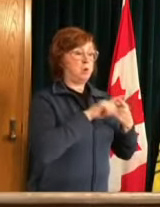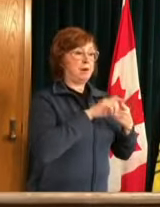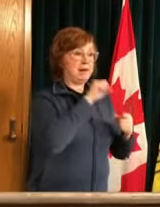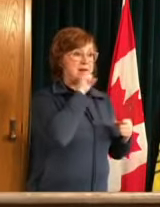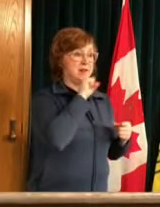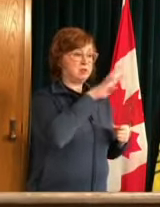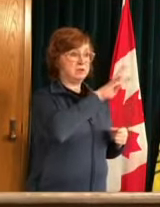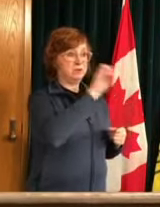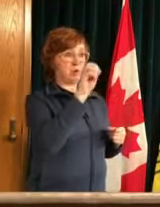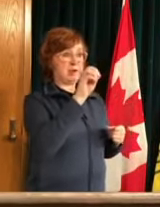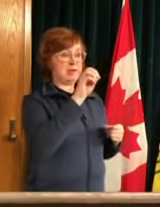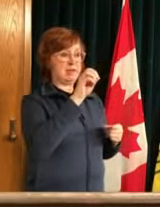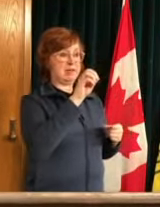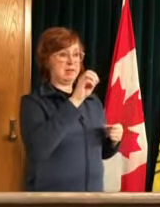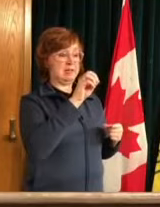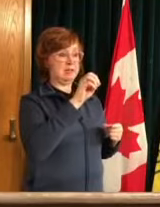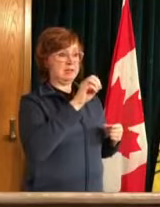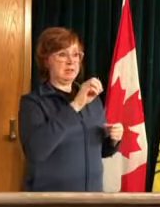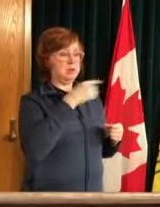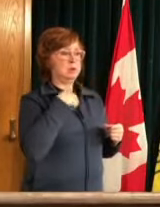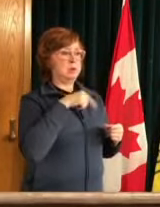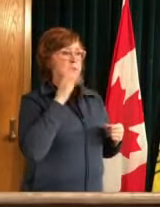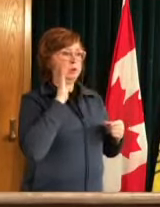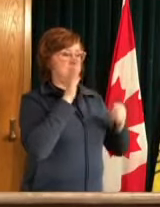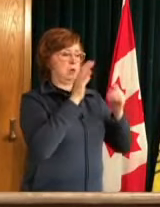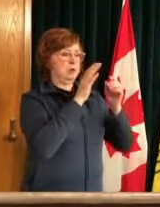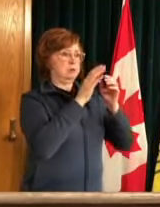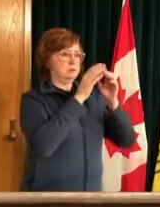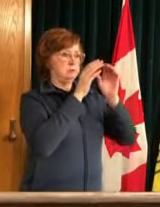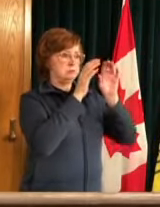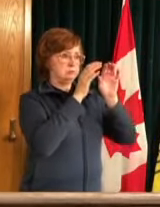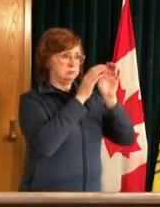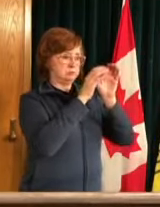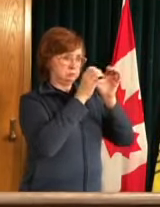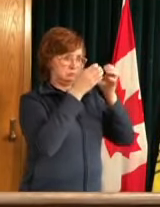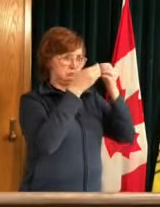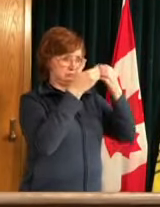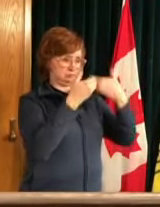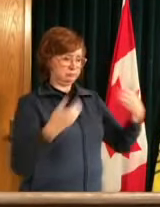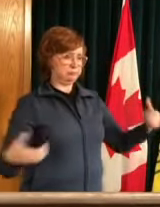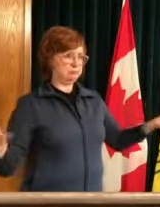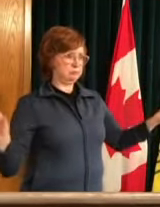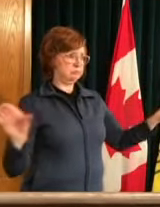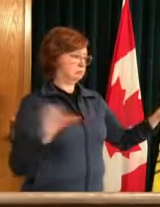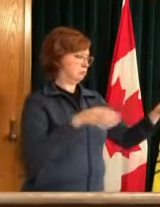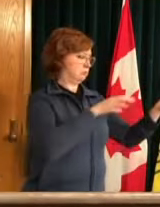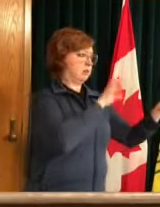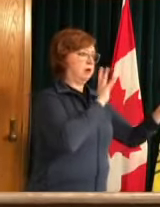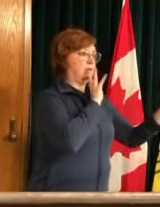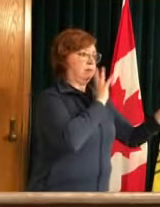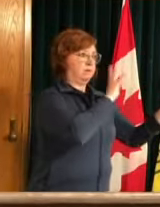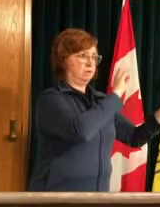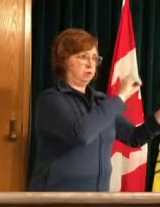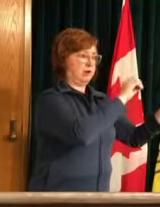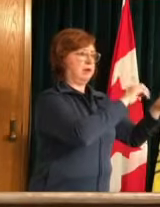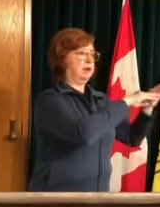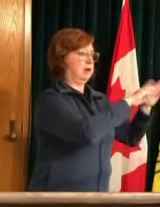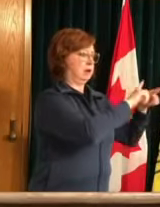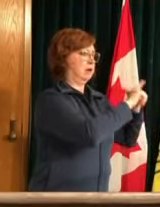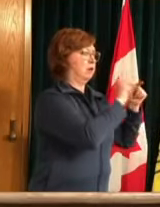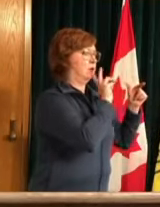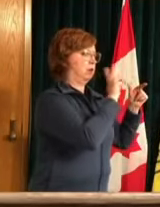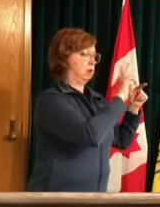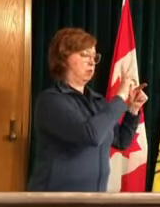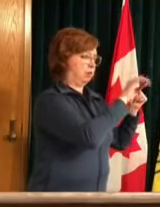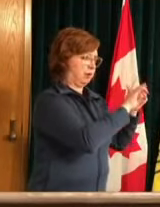category we're going to split our focus to continue to drive down that age to 40 from 40 to 38 to 36 to 34 as